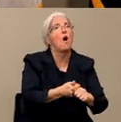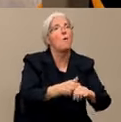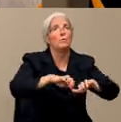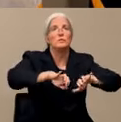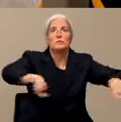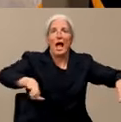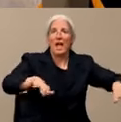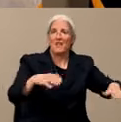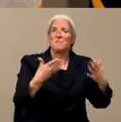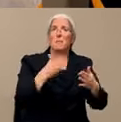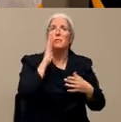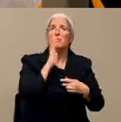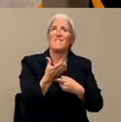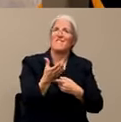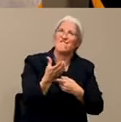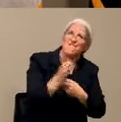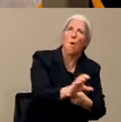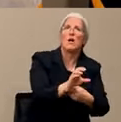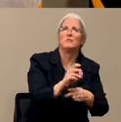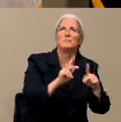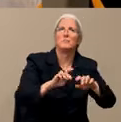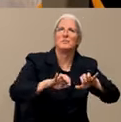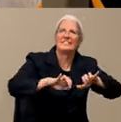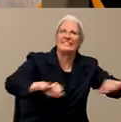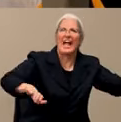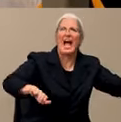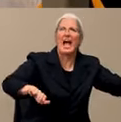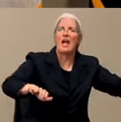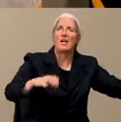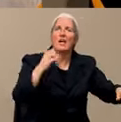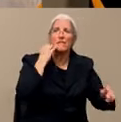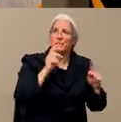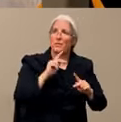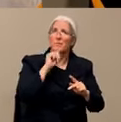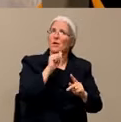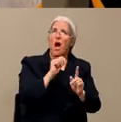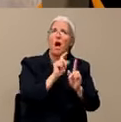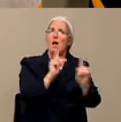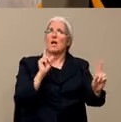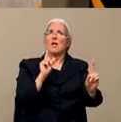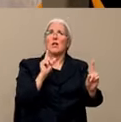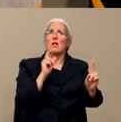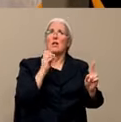continue to see a lack of social distancing? Yeah, so I would say no.